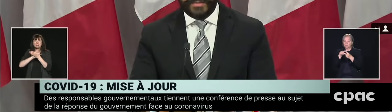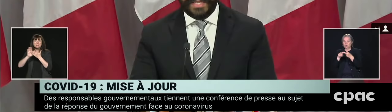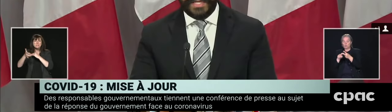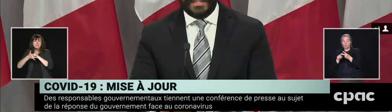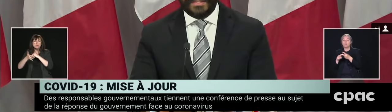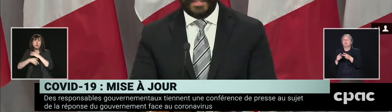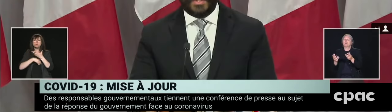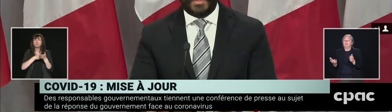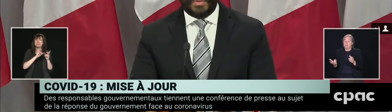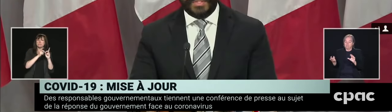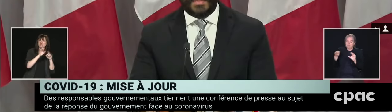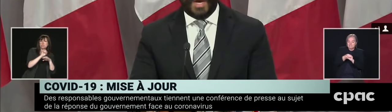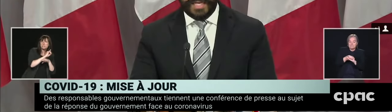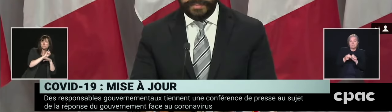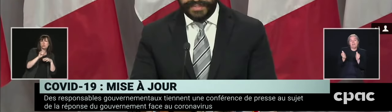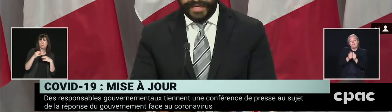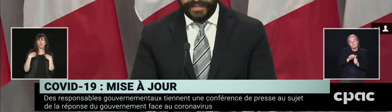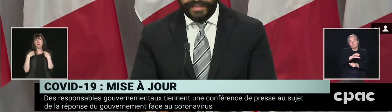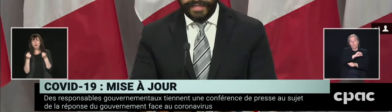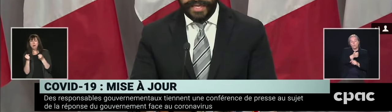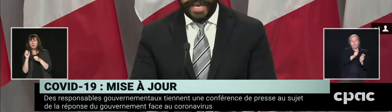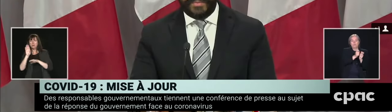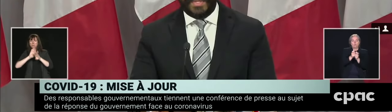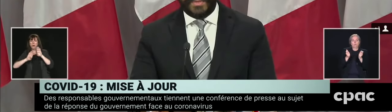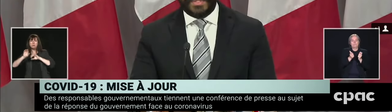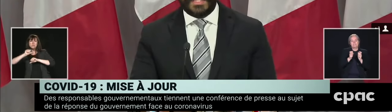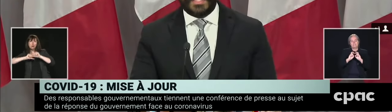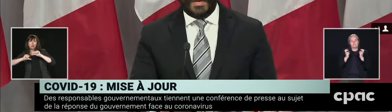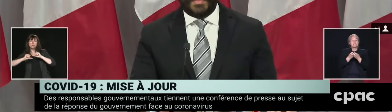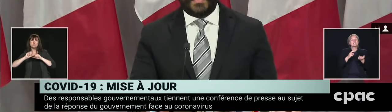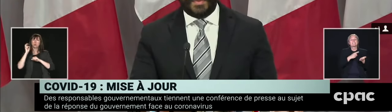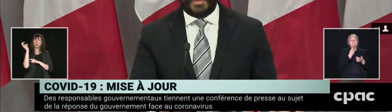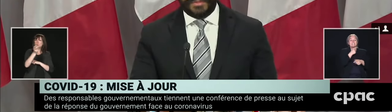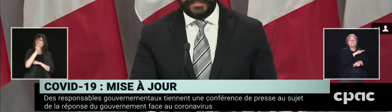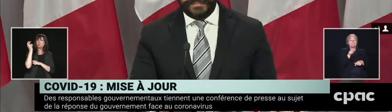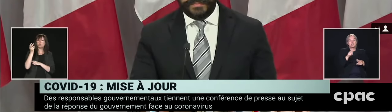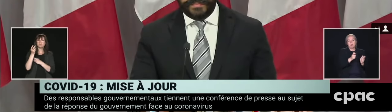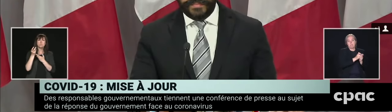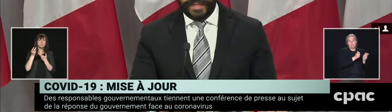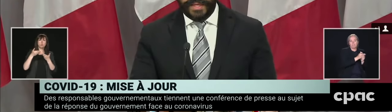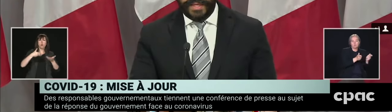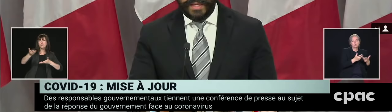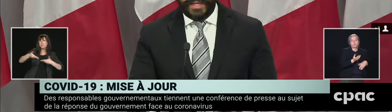health and bioscience, tourism and hospitality, and resources of the future.